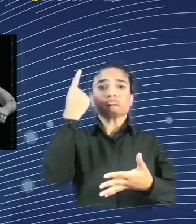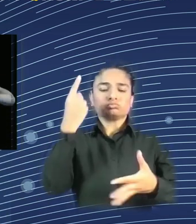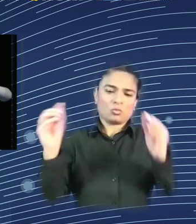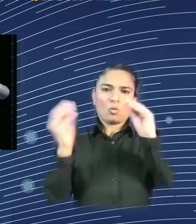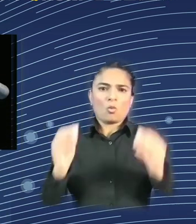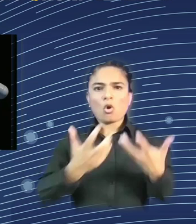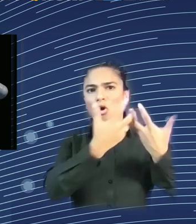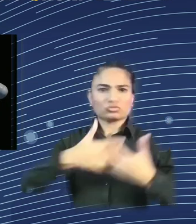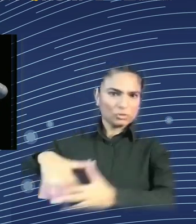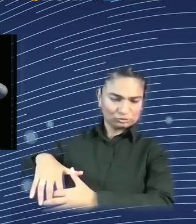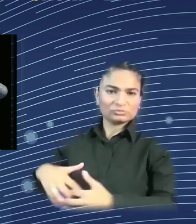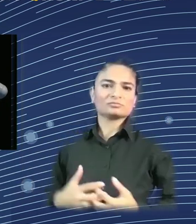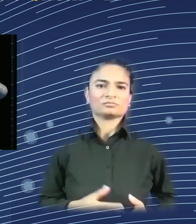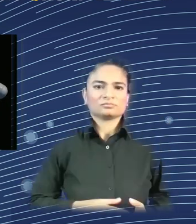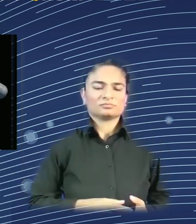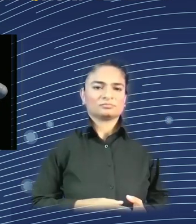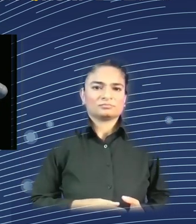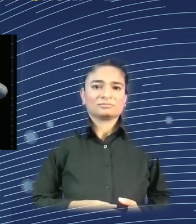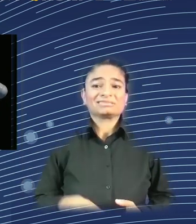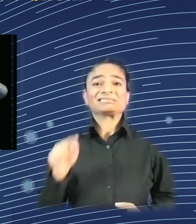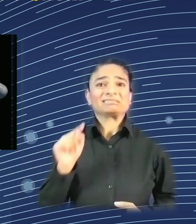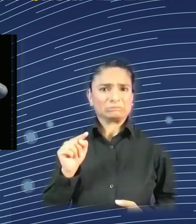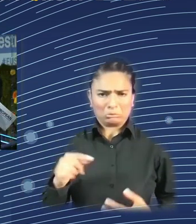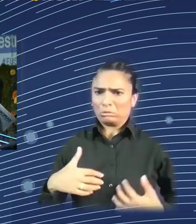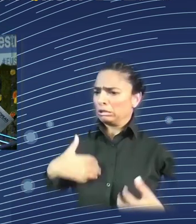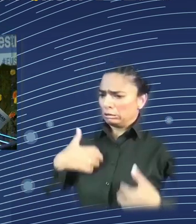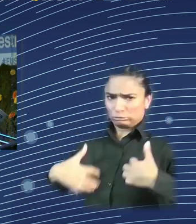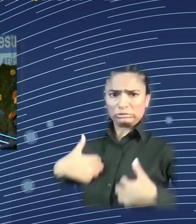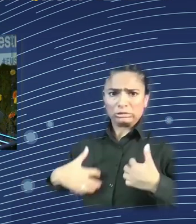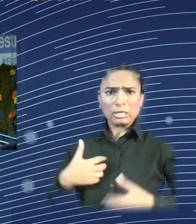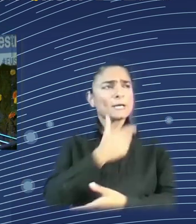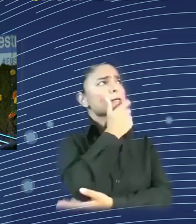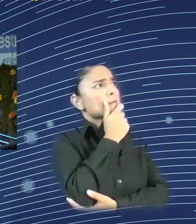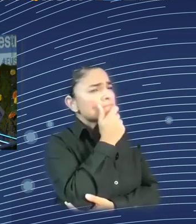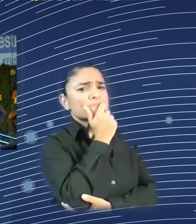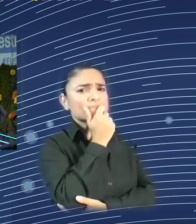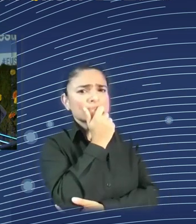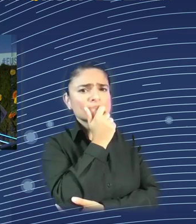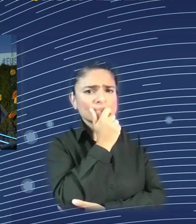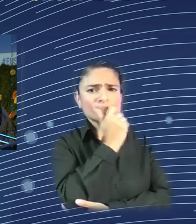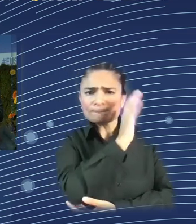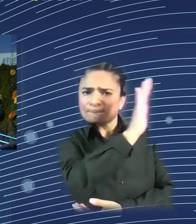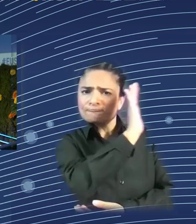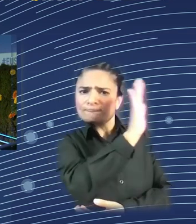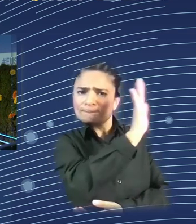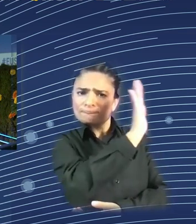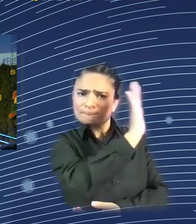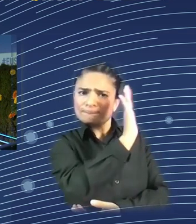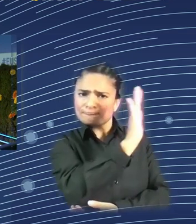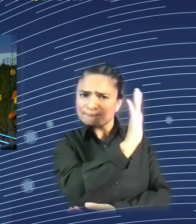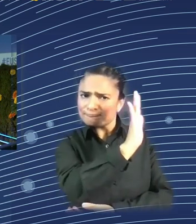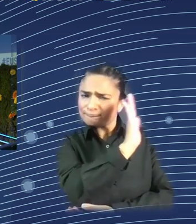Oh, oh, oh. Pepper, do you mind if I ask ChatGPT a question about you? Yes.